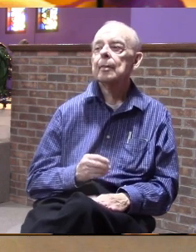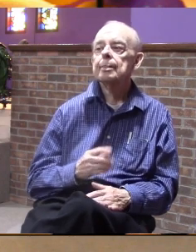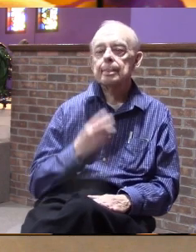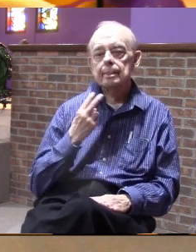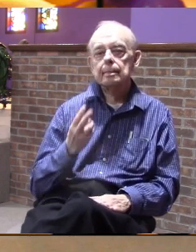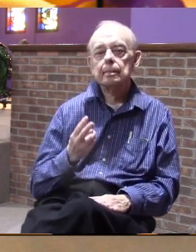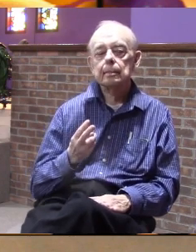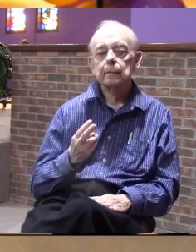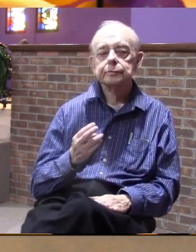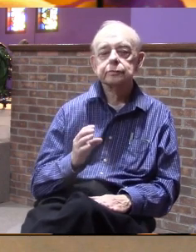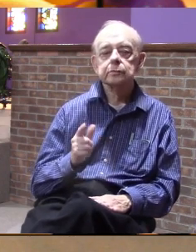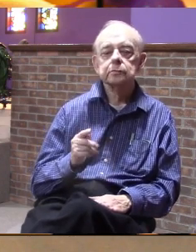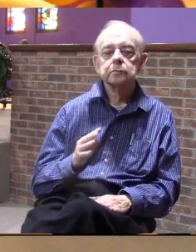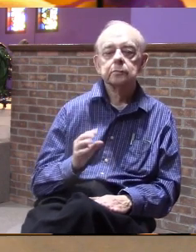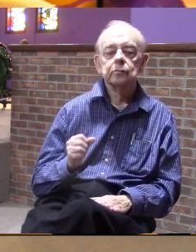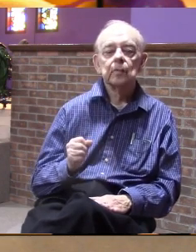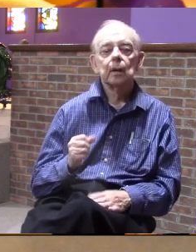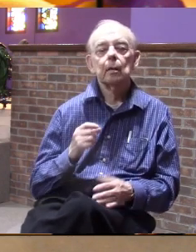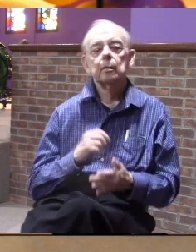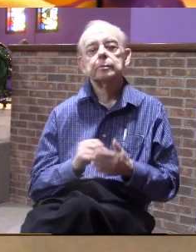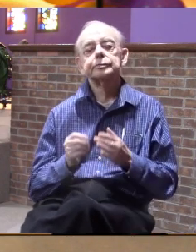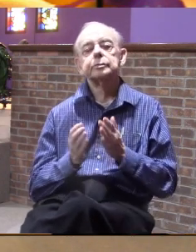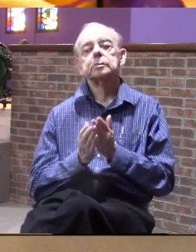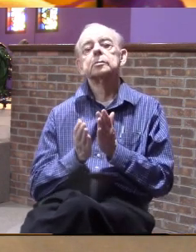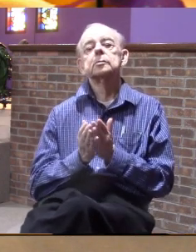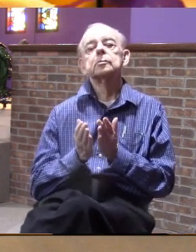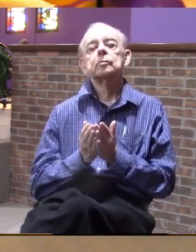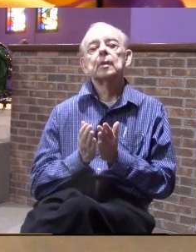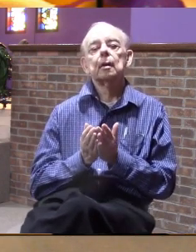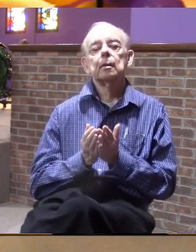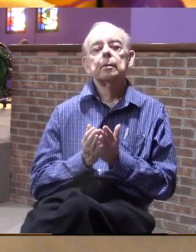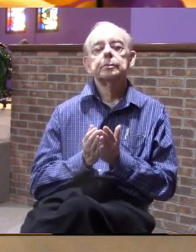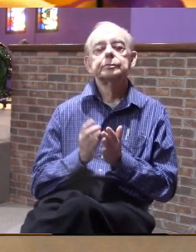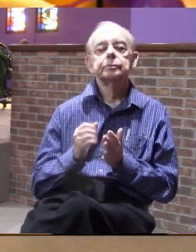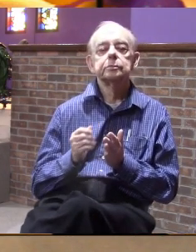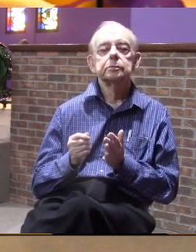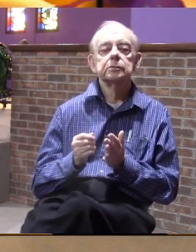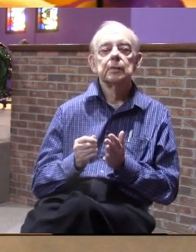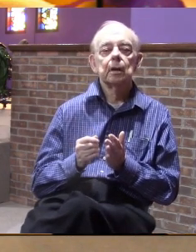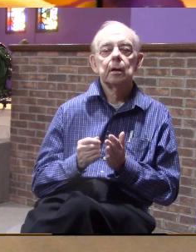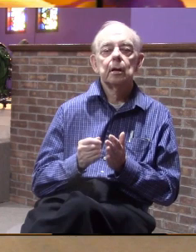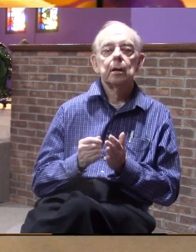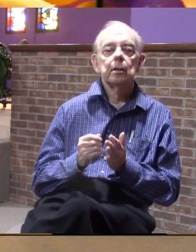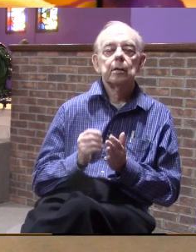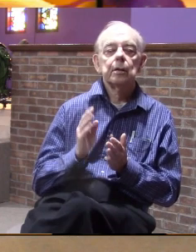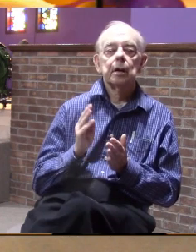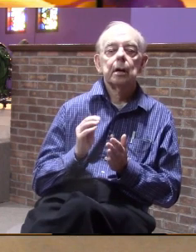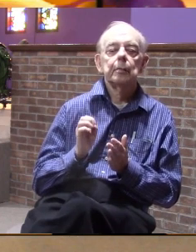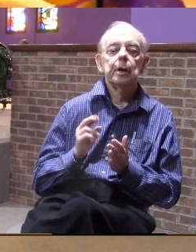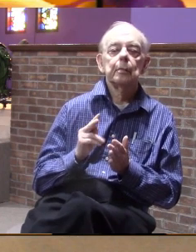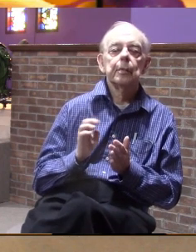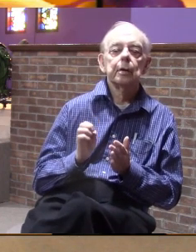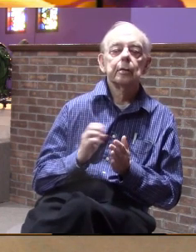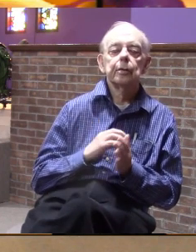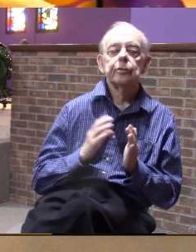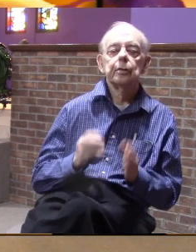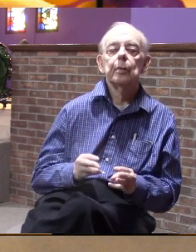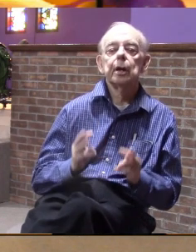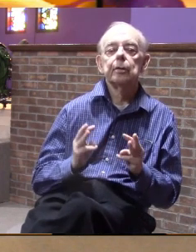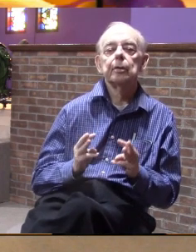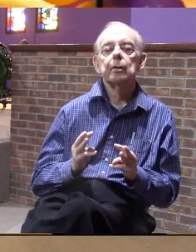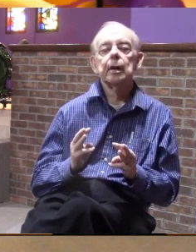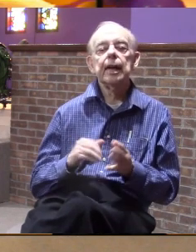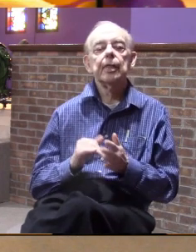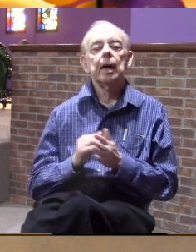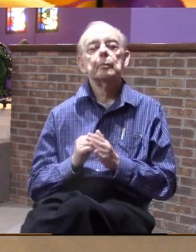C.S. Lewis wrote a book that if you've never written you should read it's called Mere Christianity and in